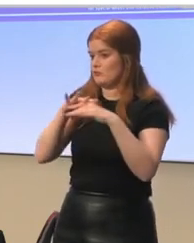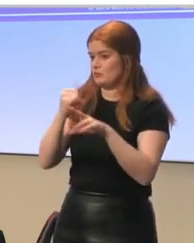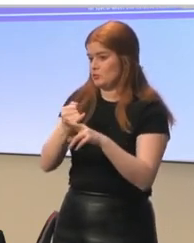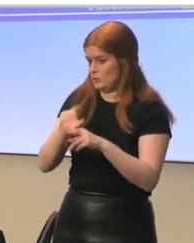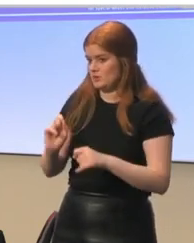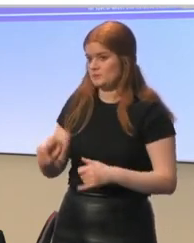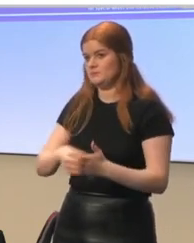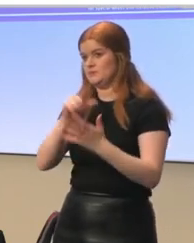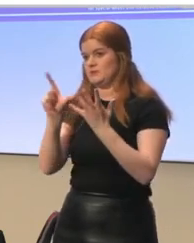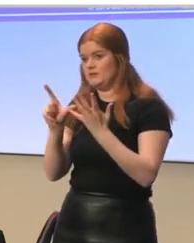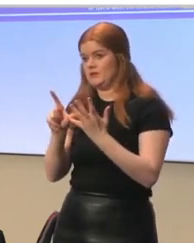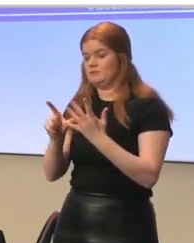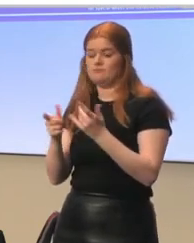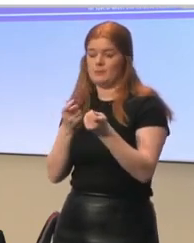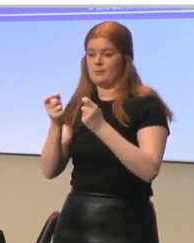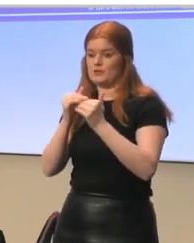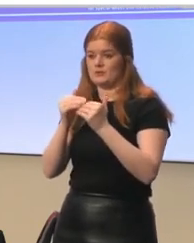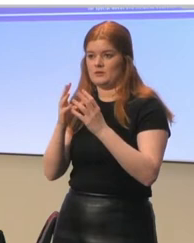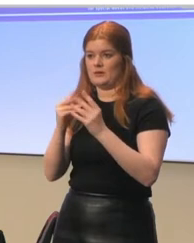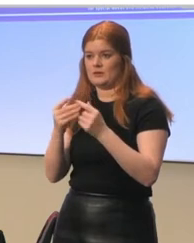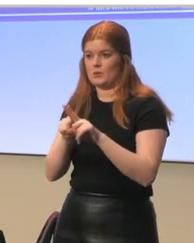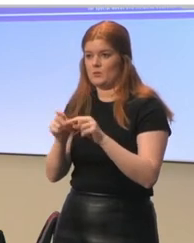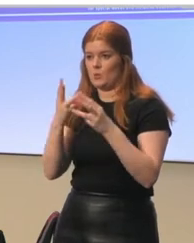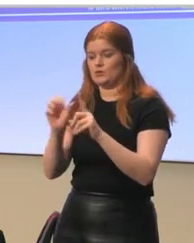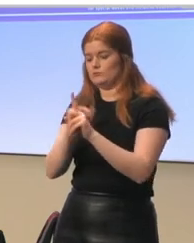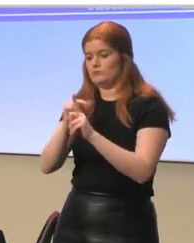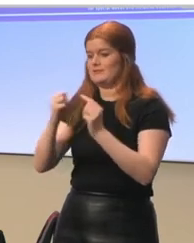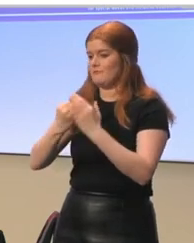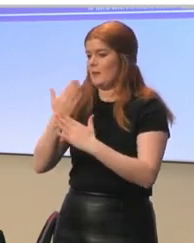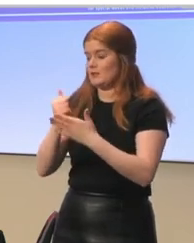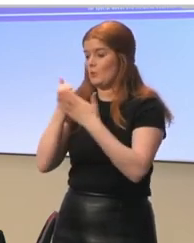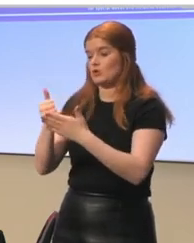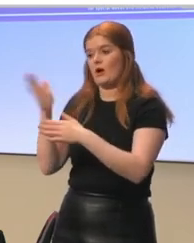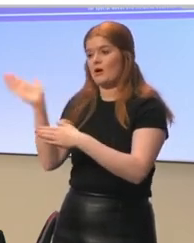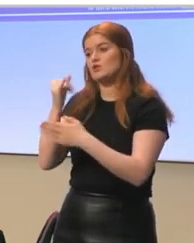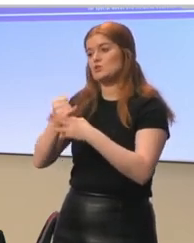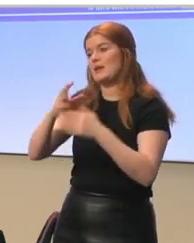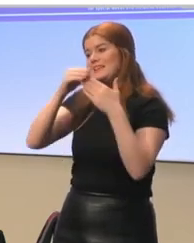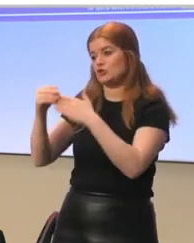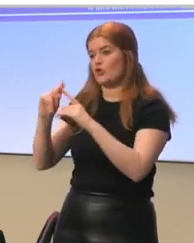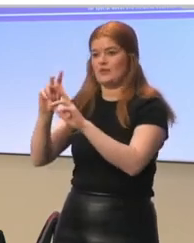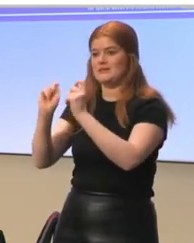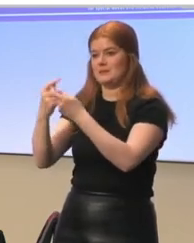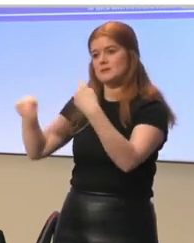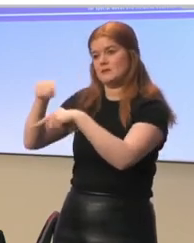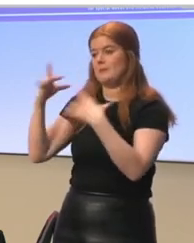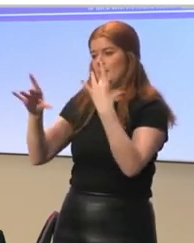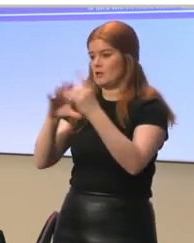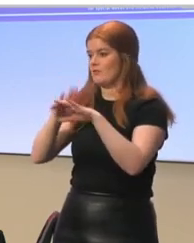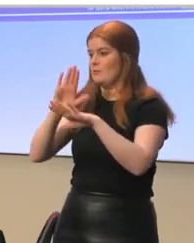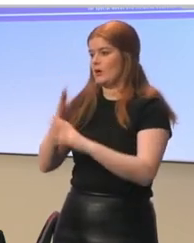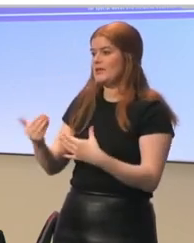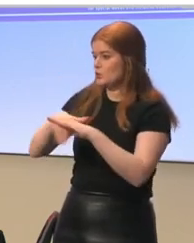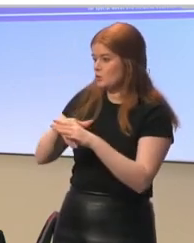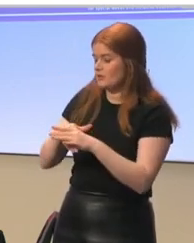The seventh operational element, then, is to develop and support school leaders or school leader teams to create an inclusive